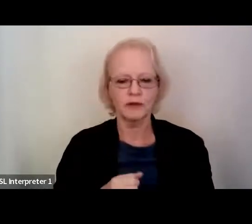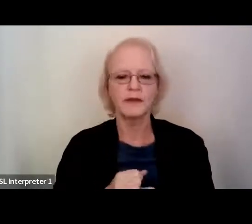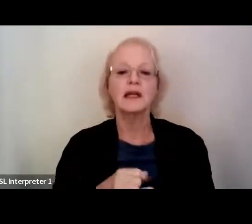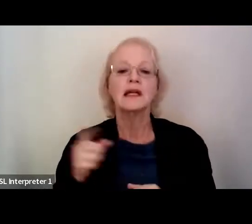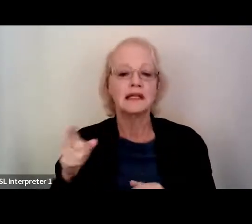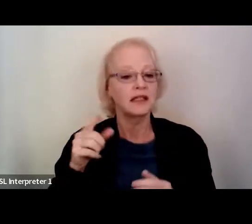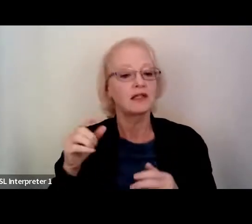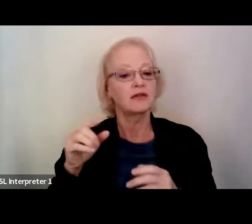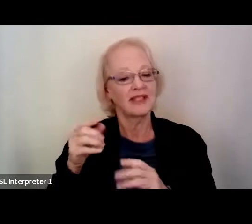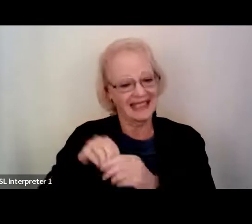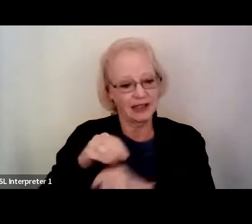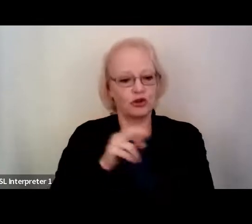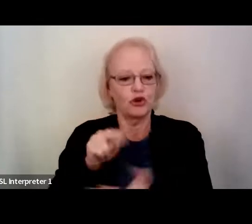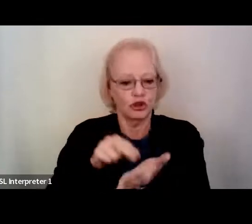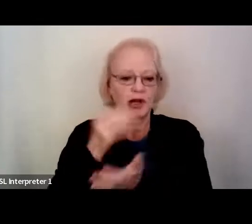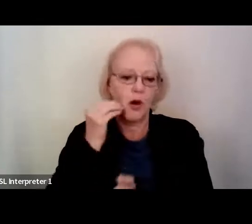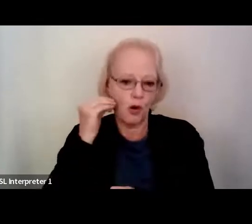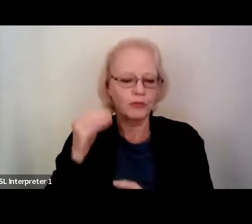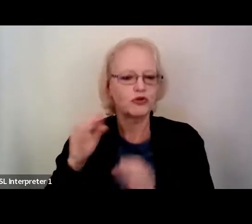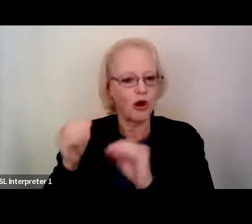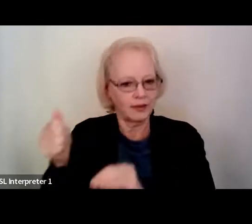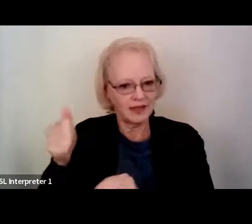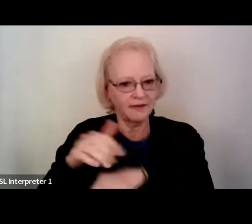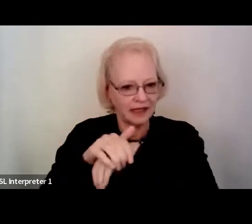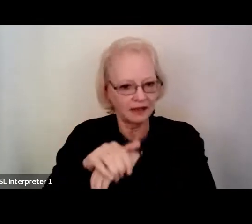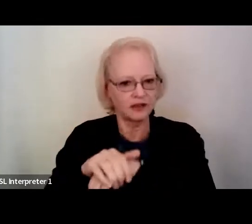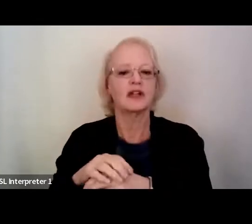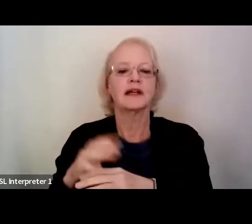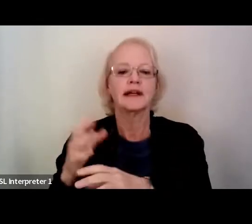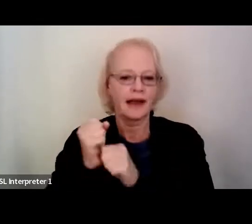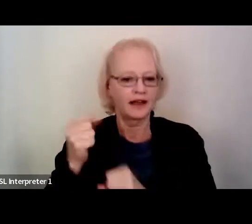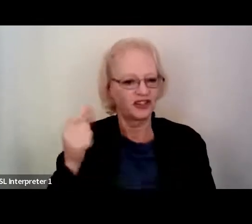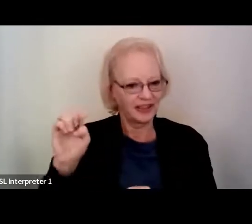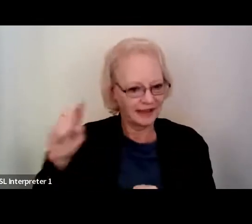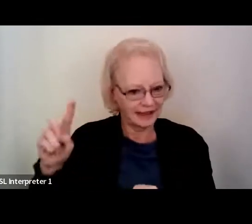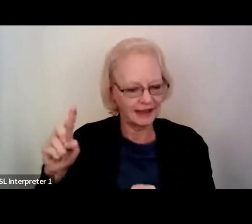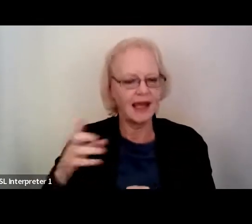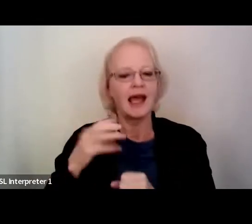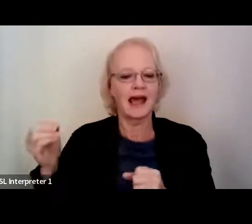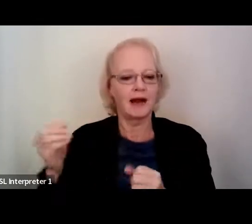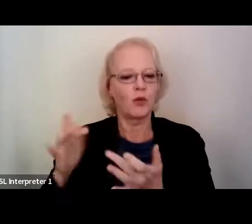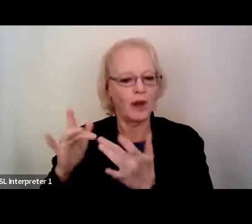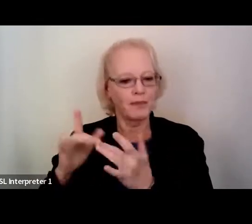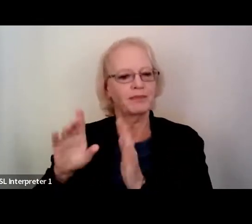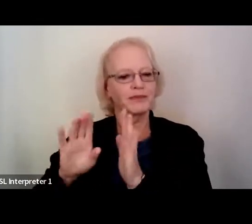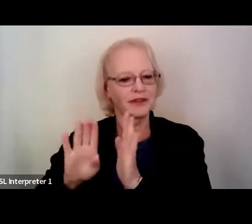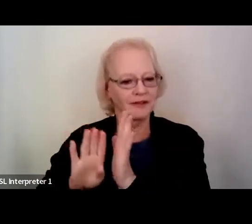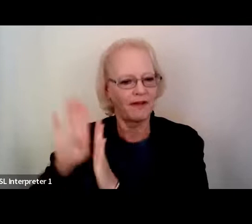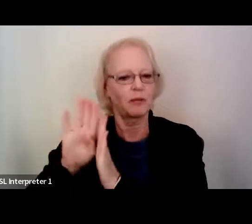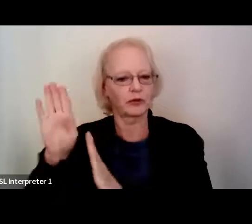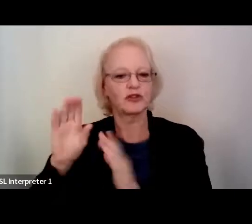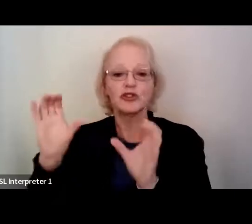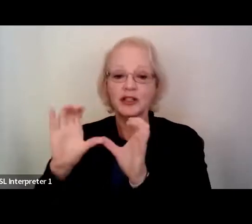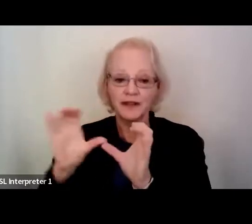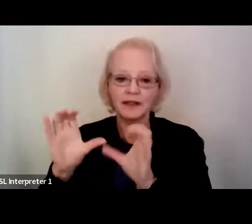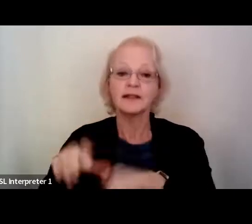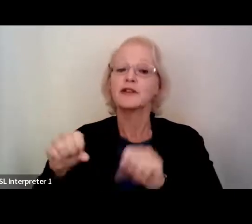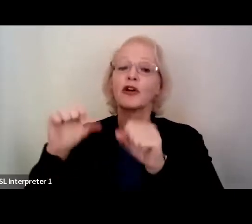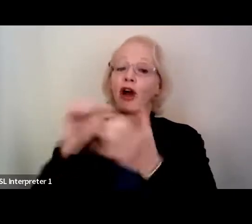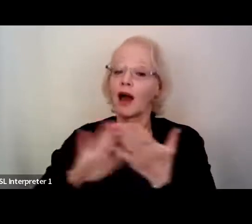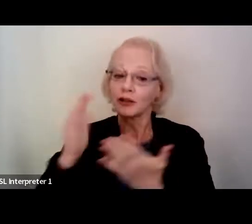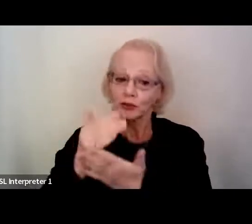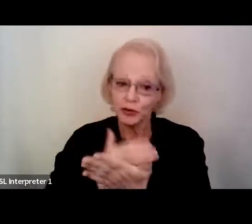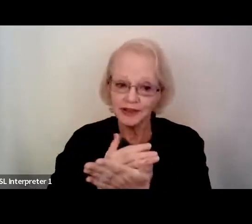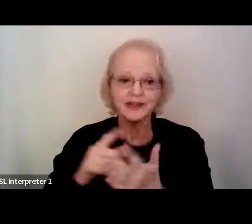English, earned his GED, and a web developer certificate, has taken college courses, started learning French,